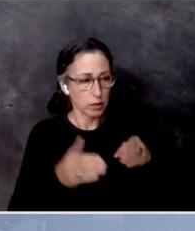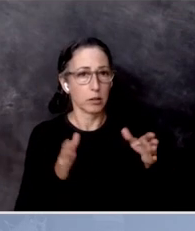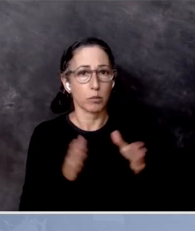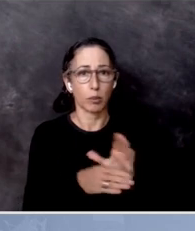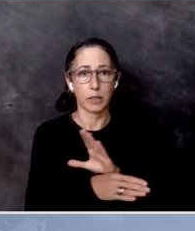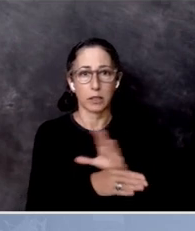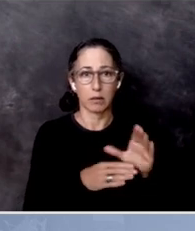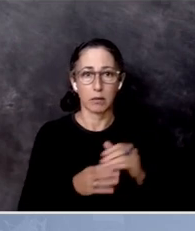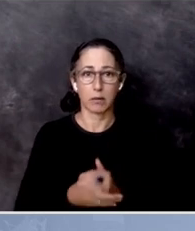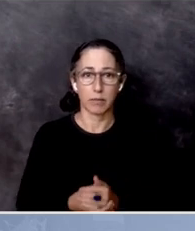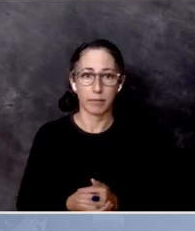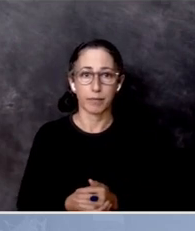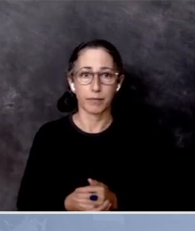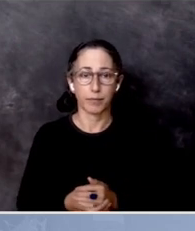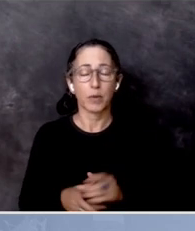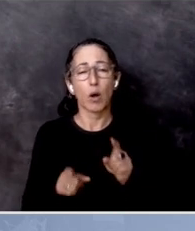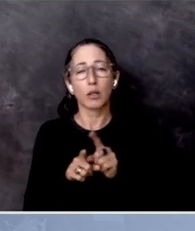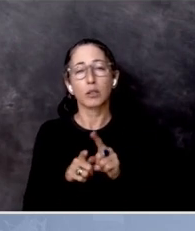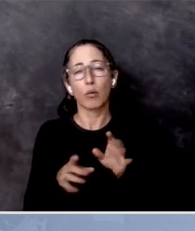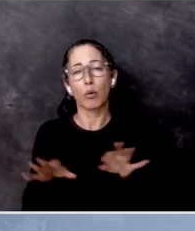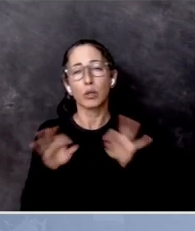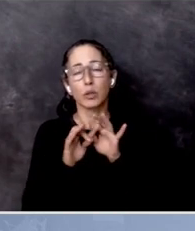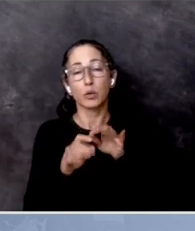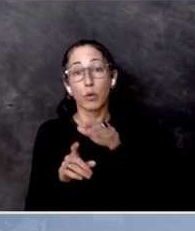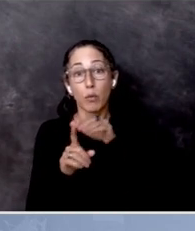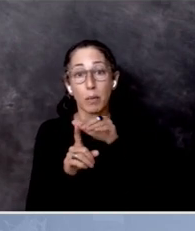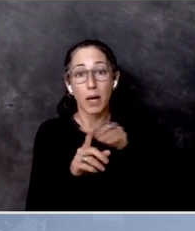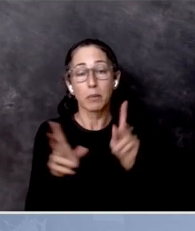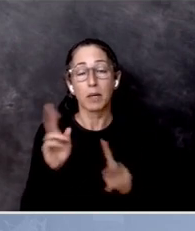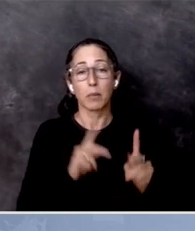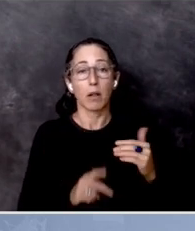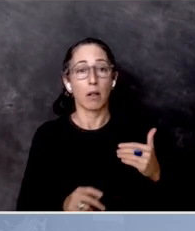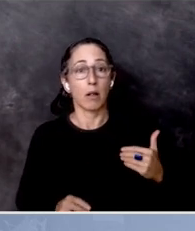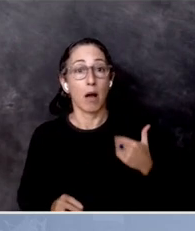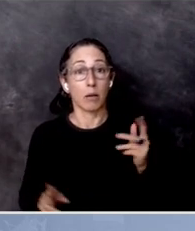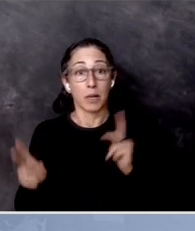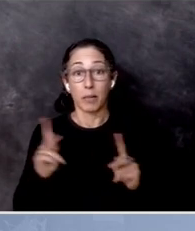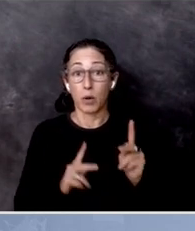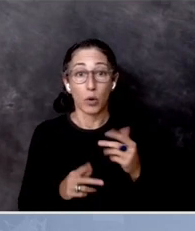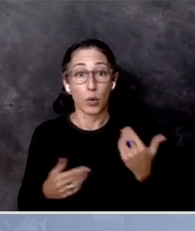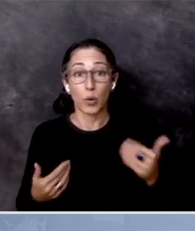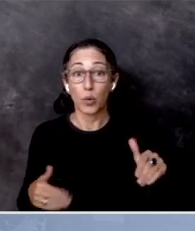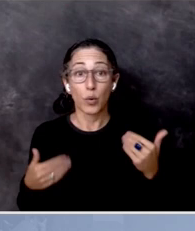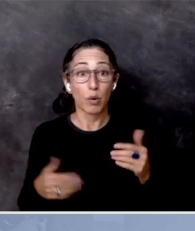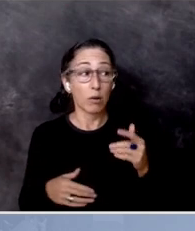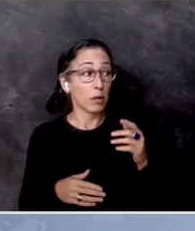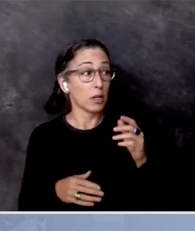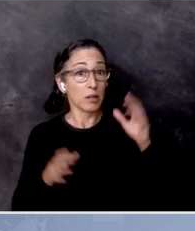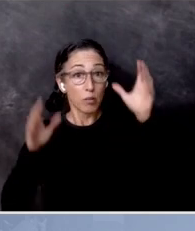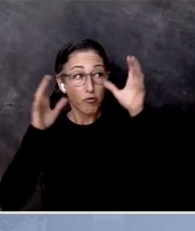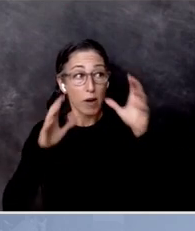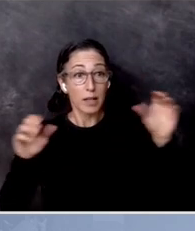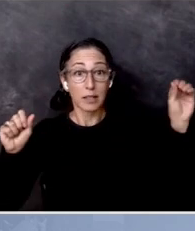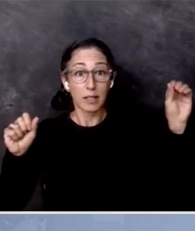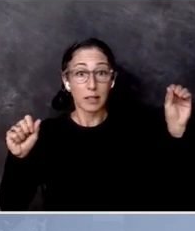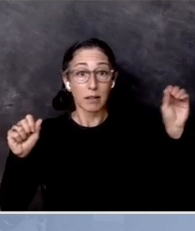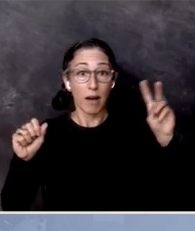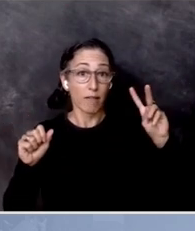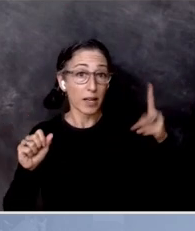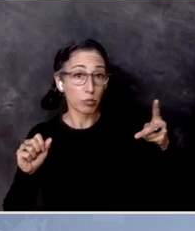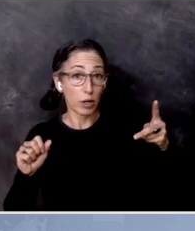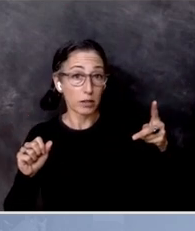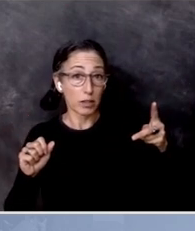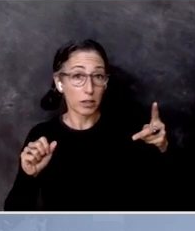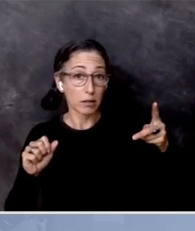I think it's also important to remind young people, though, that it's not just the president and the vice president that are on the